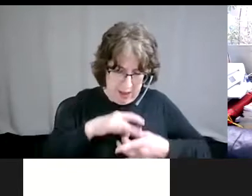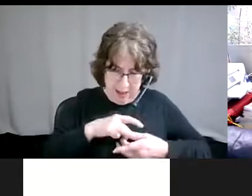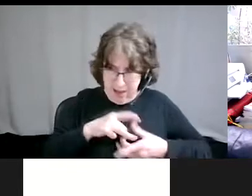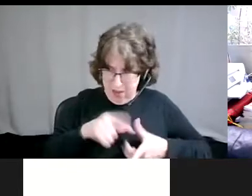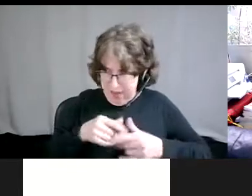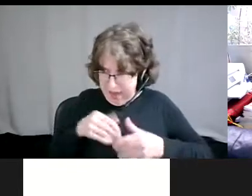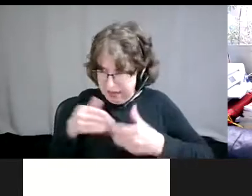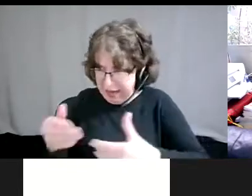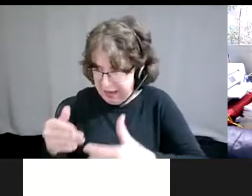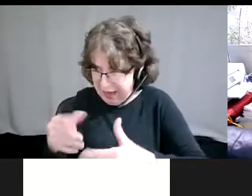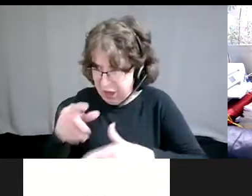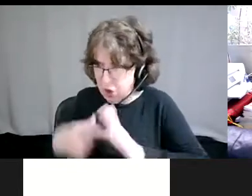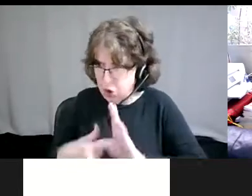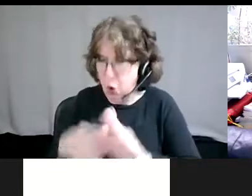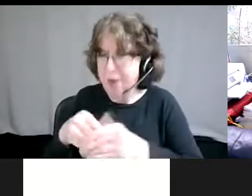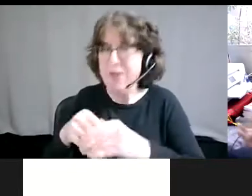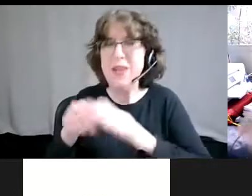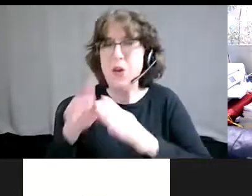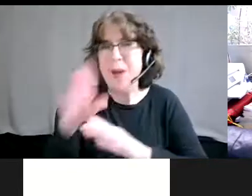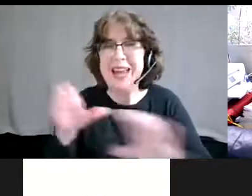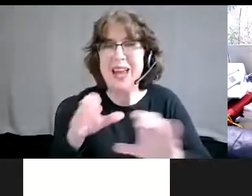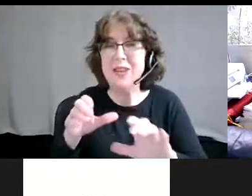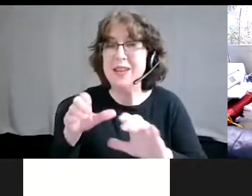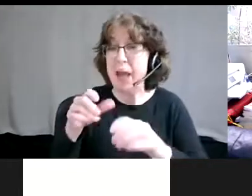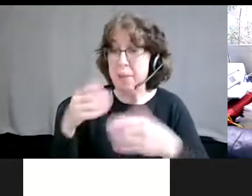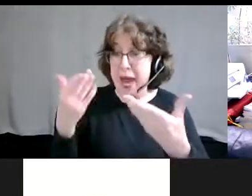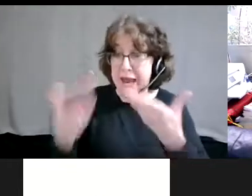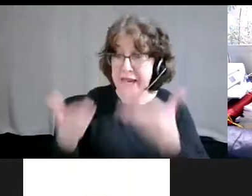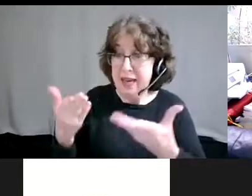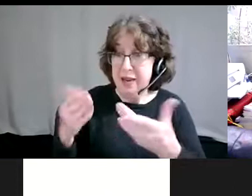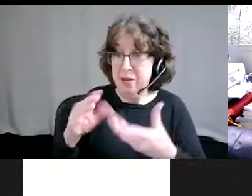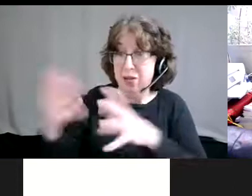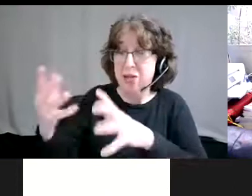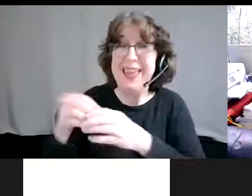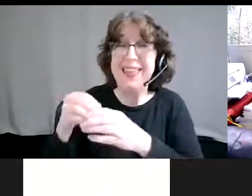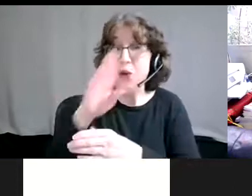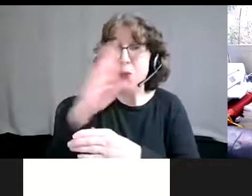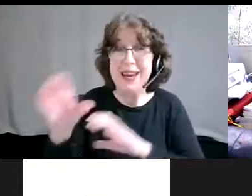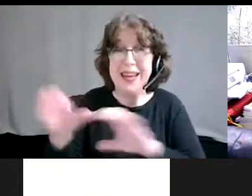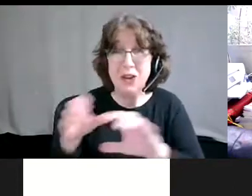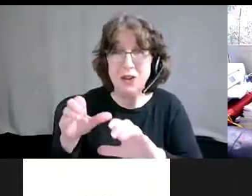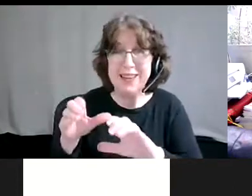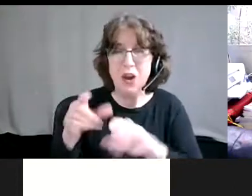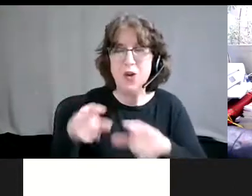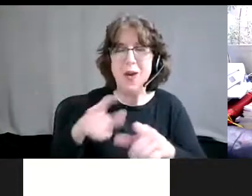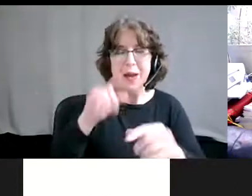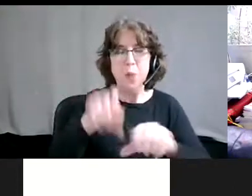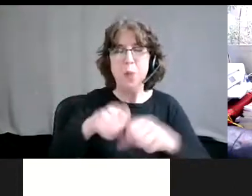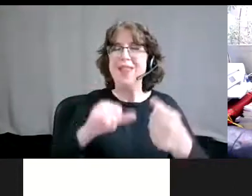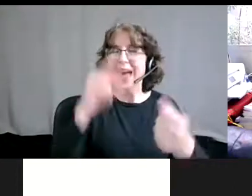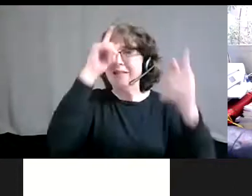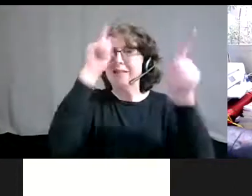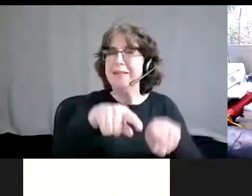the goal that you have, the covenant that you have, and why you're doing the direct action in the first place. So this is detoxify. But in